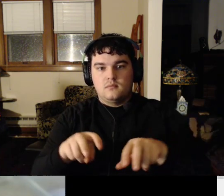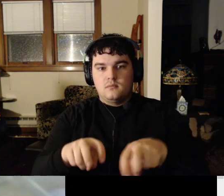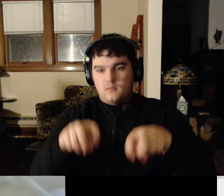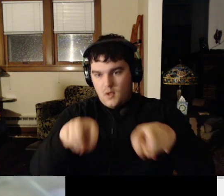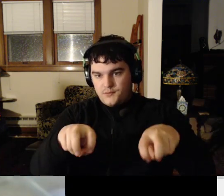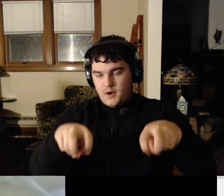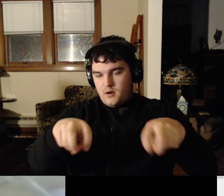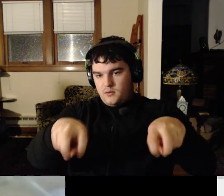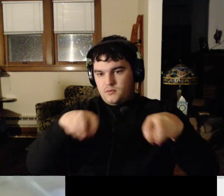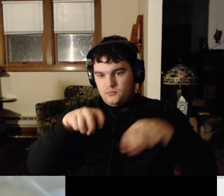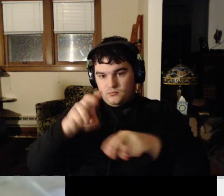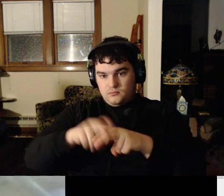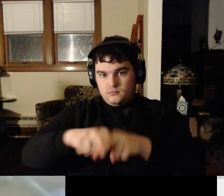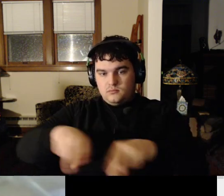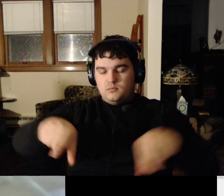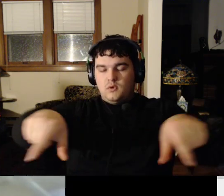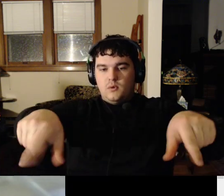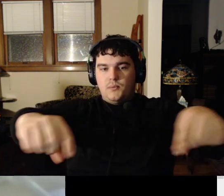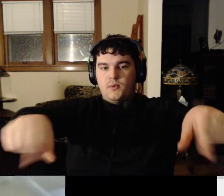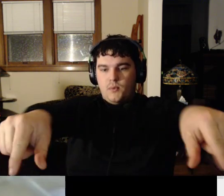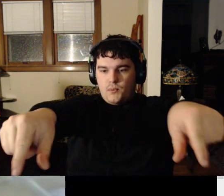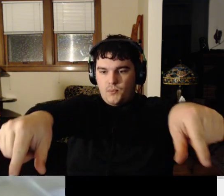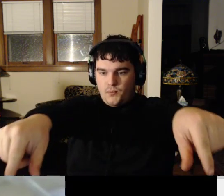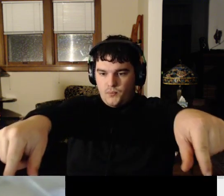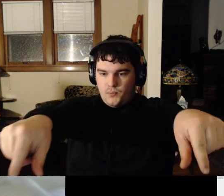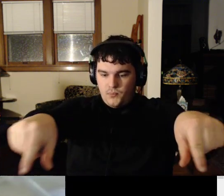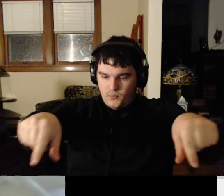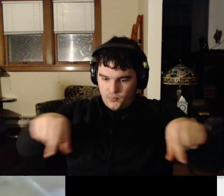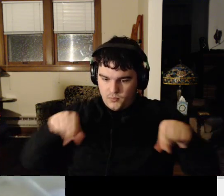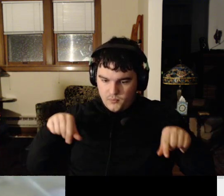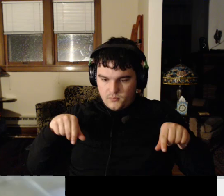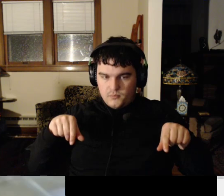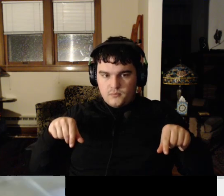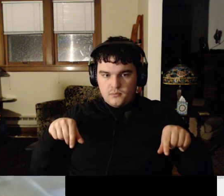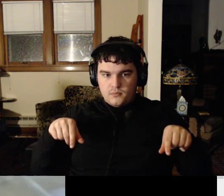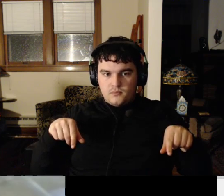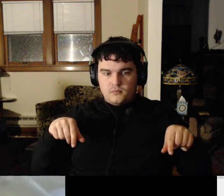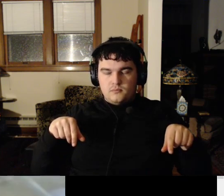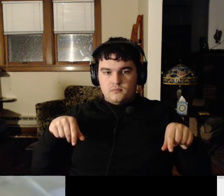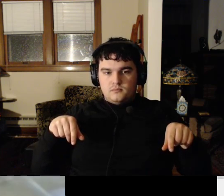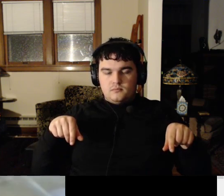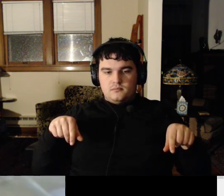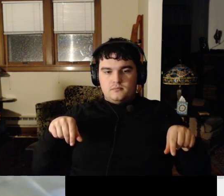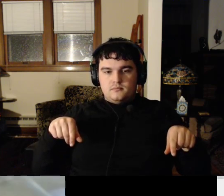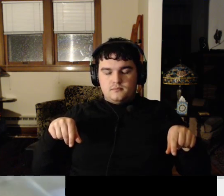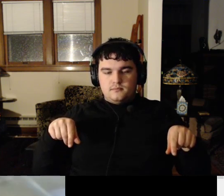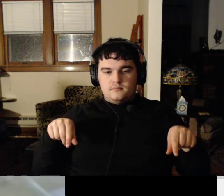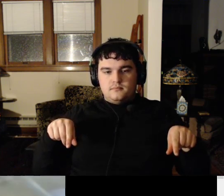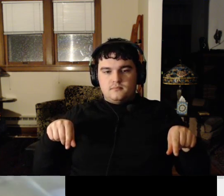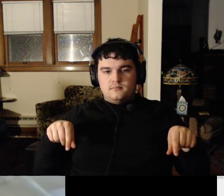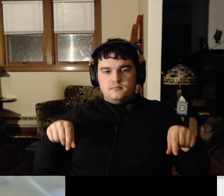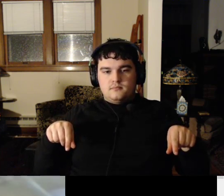lawn. Let's do the two-tunic-credit one. Look right. You can be at the center. Yeah.